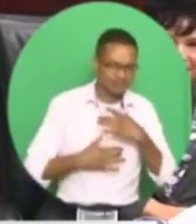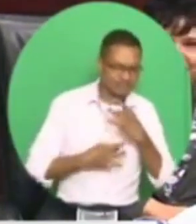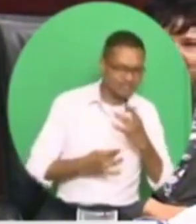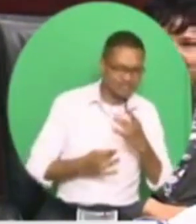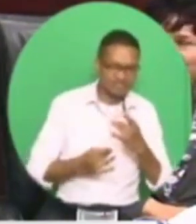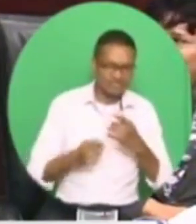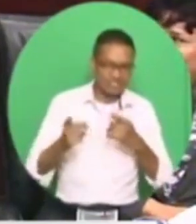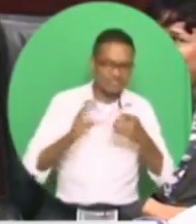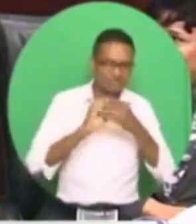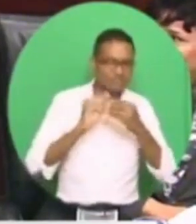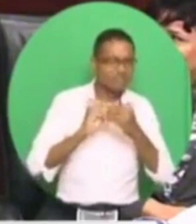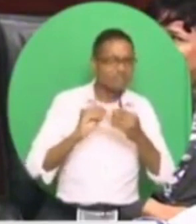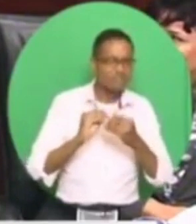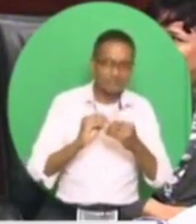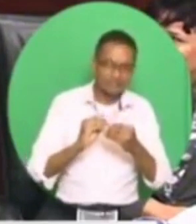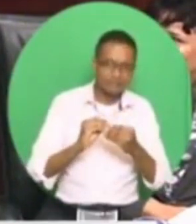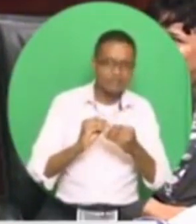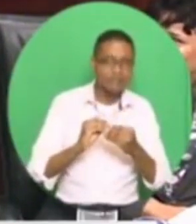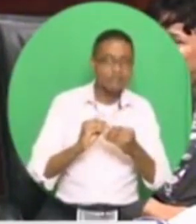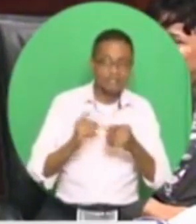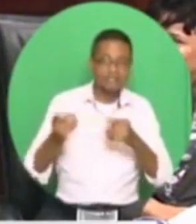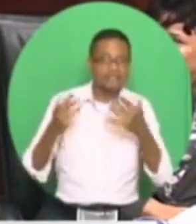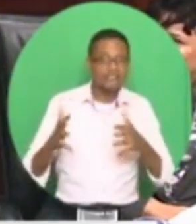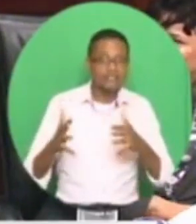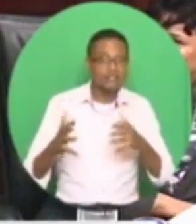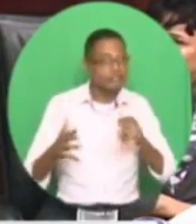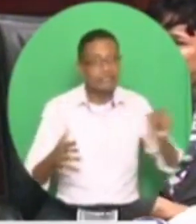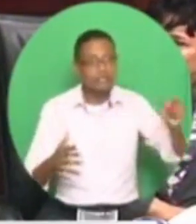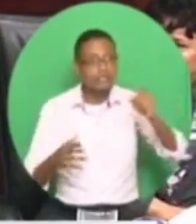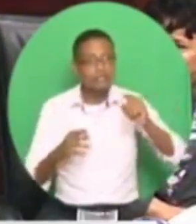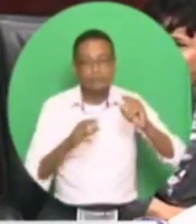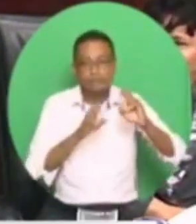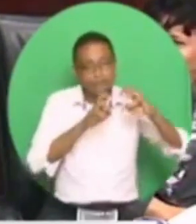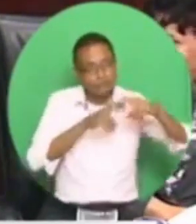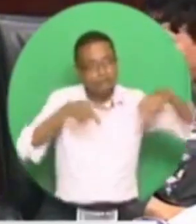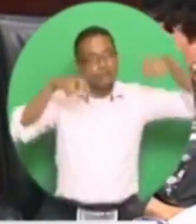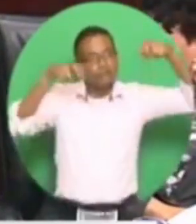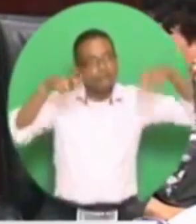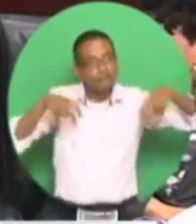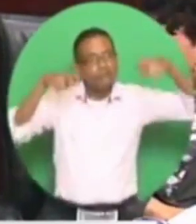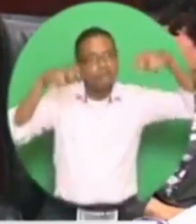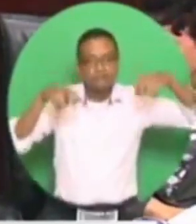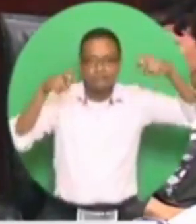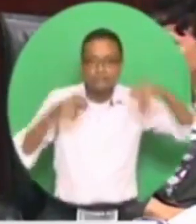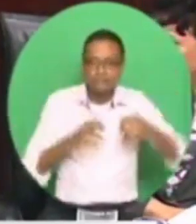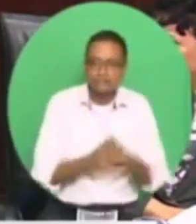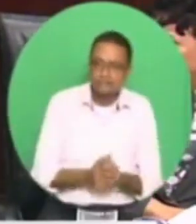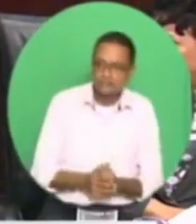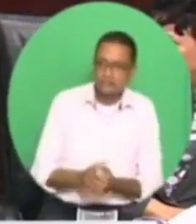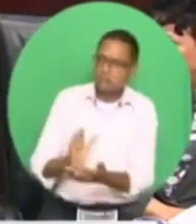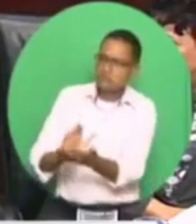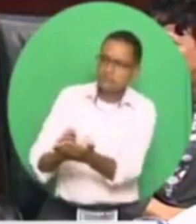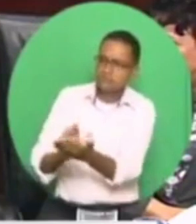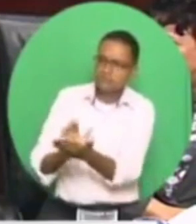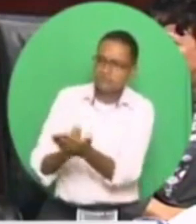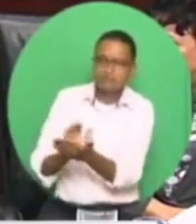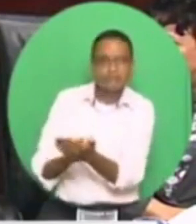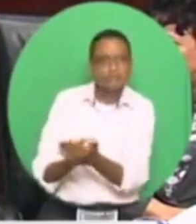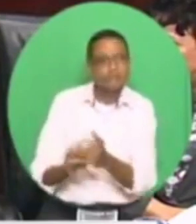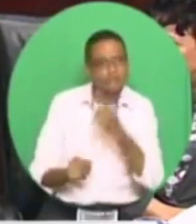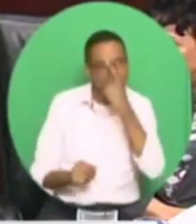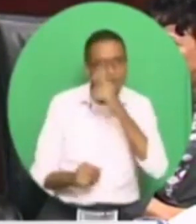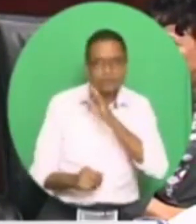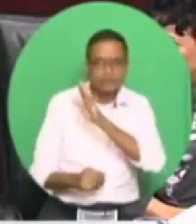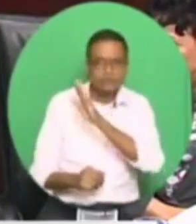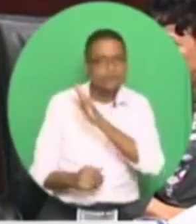When he was finished, they all jump in the air. It was Orwellian. So congratulate him in that way for his budget